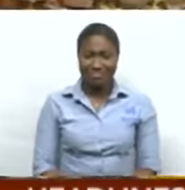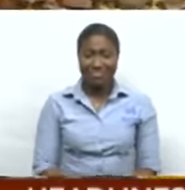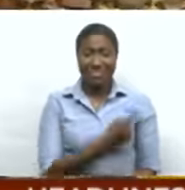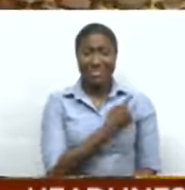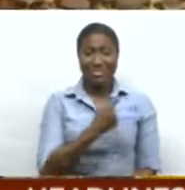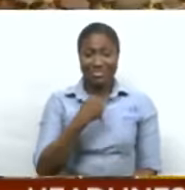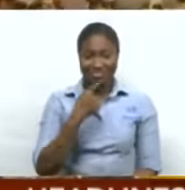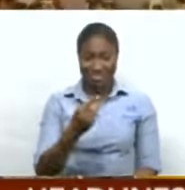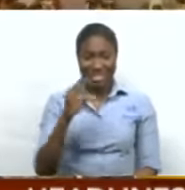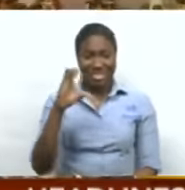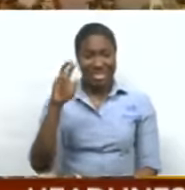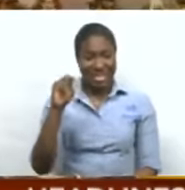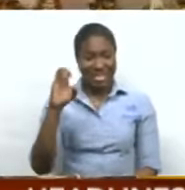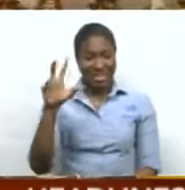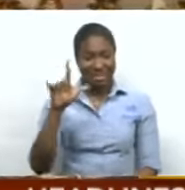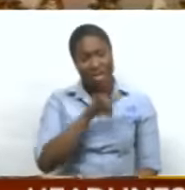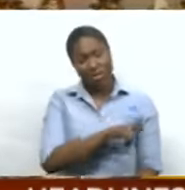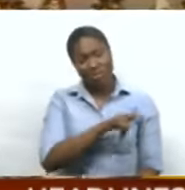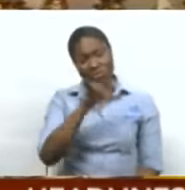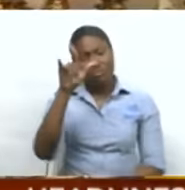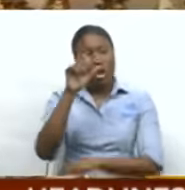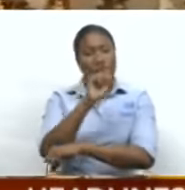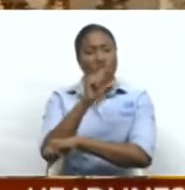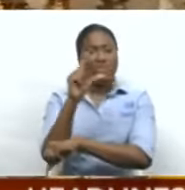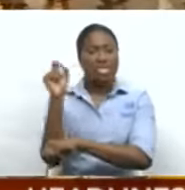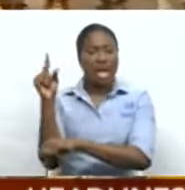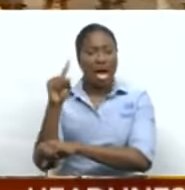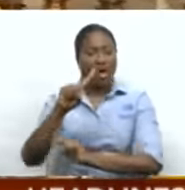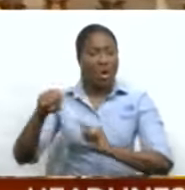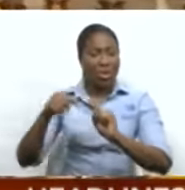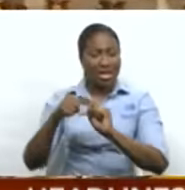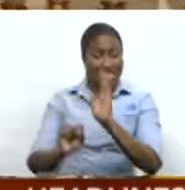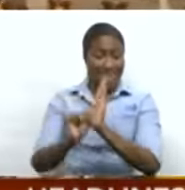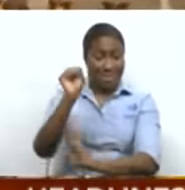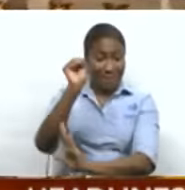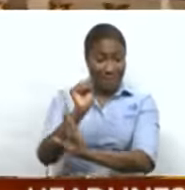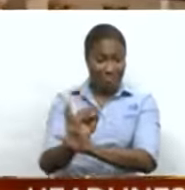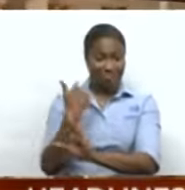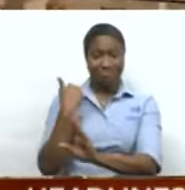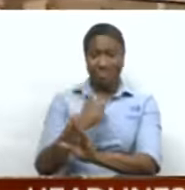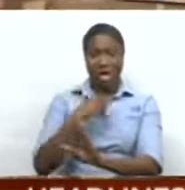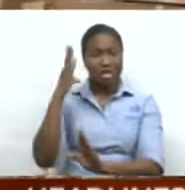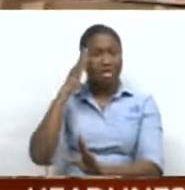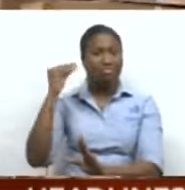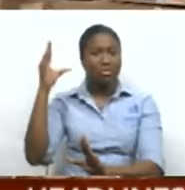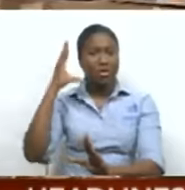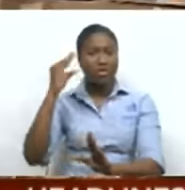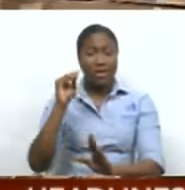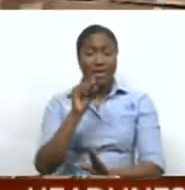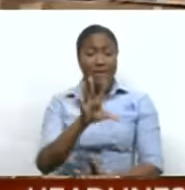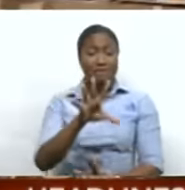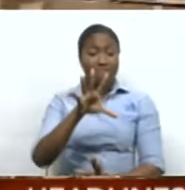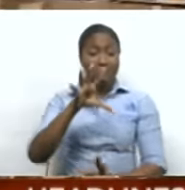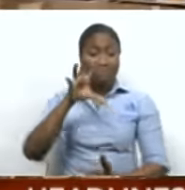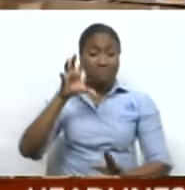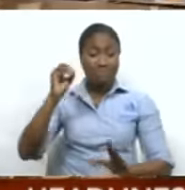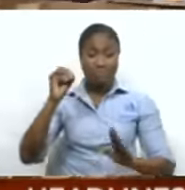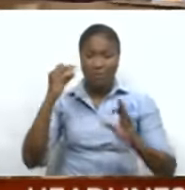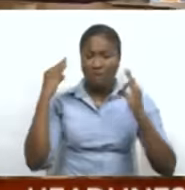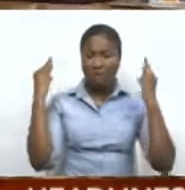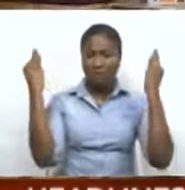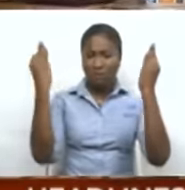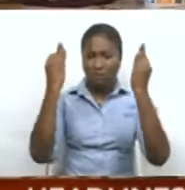CNC3 was in Curaçao for a few days in September, where we had a chance to experience the fifth edition of Kayakaya Festival.